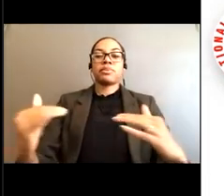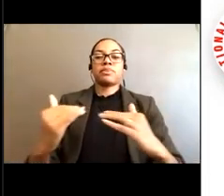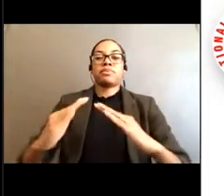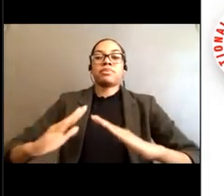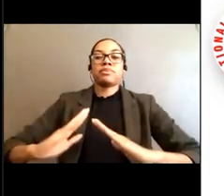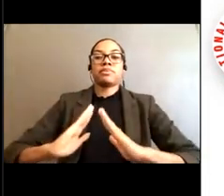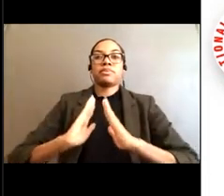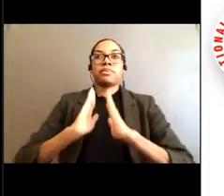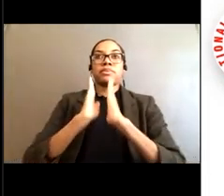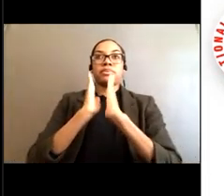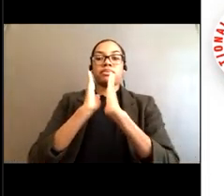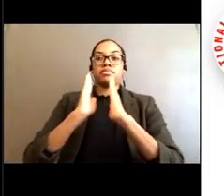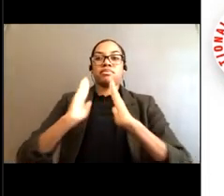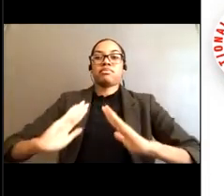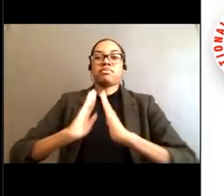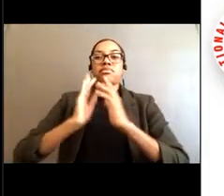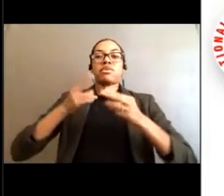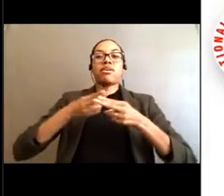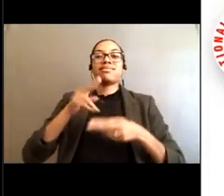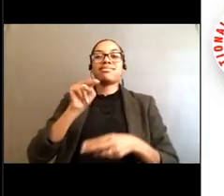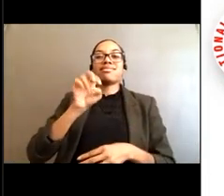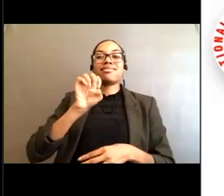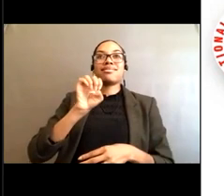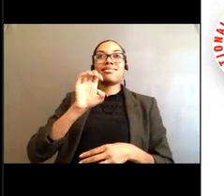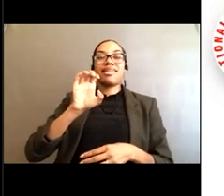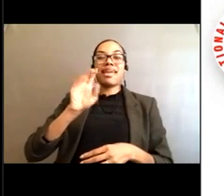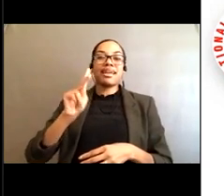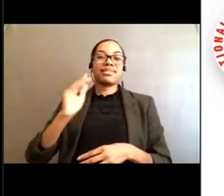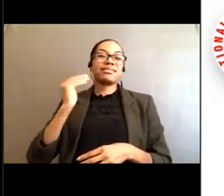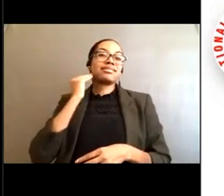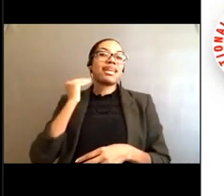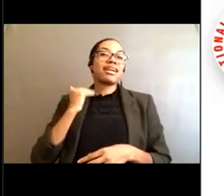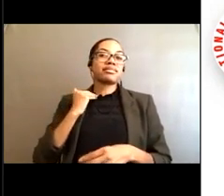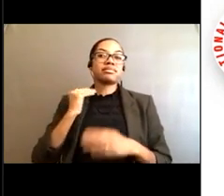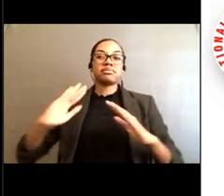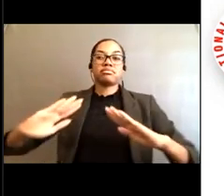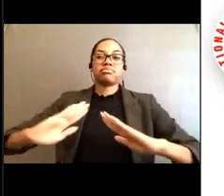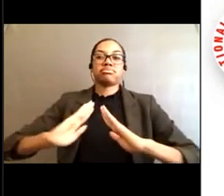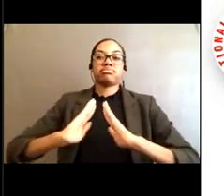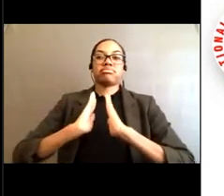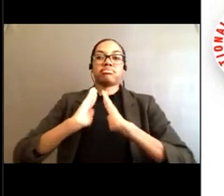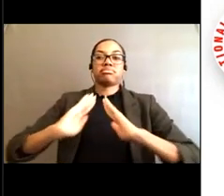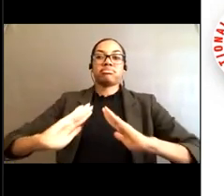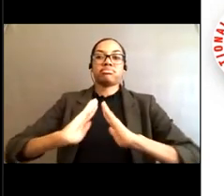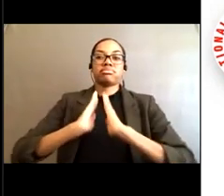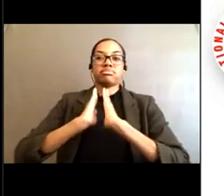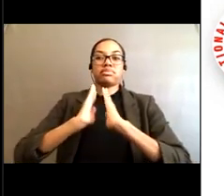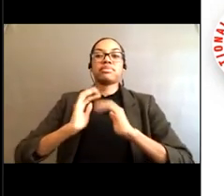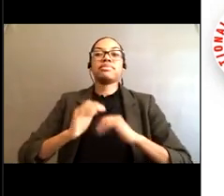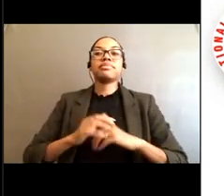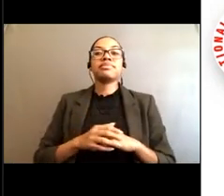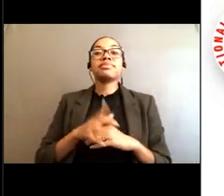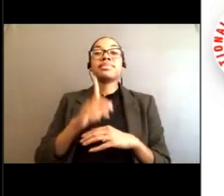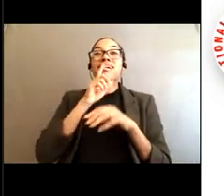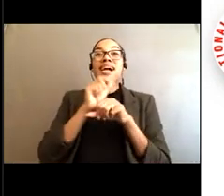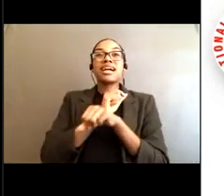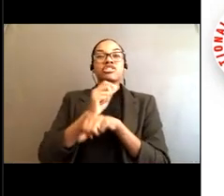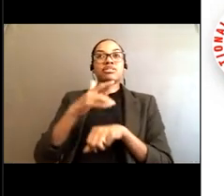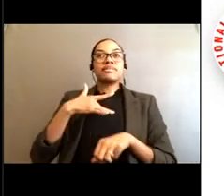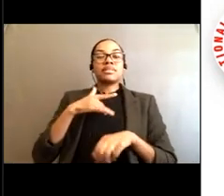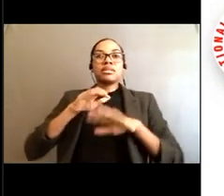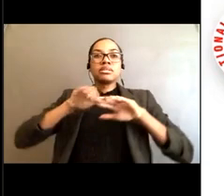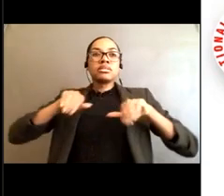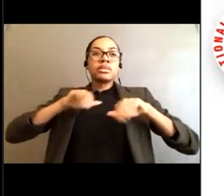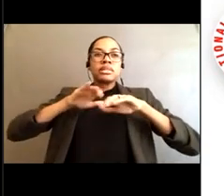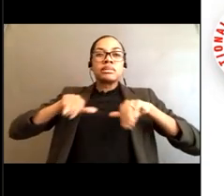the neck, and this is an important area because this is the area where people actually feel like they're in a rip current.